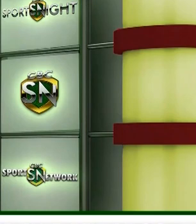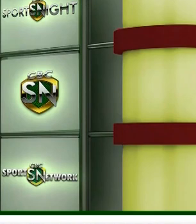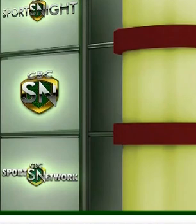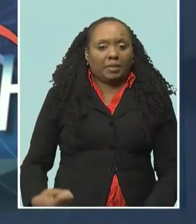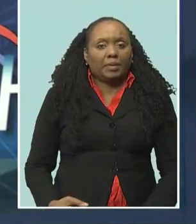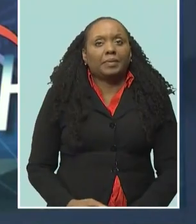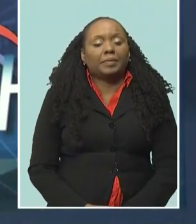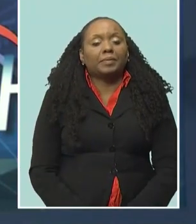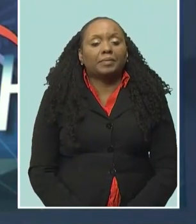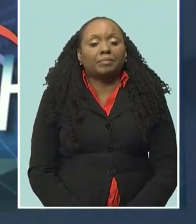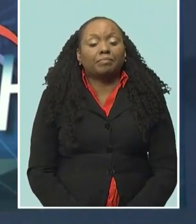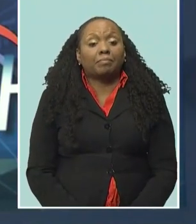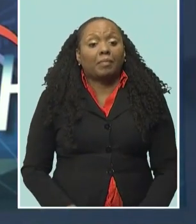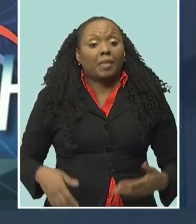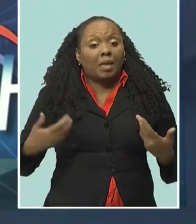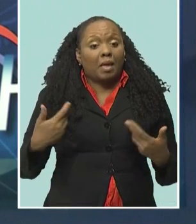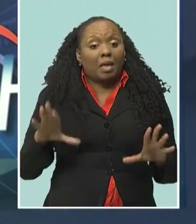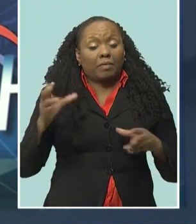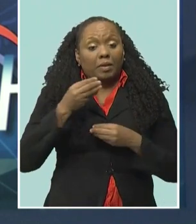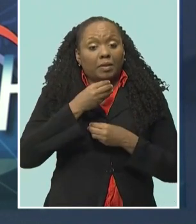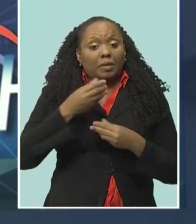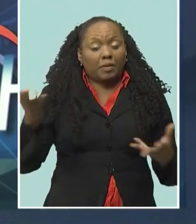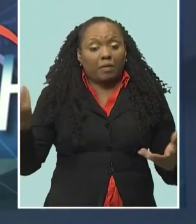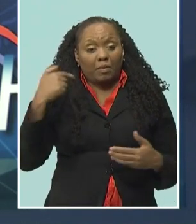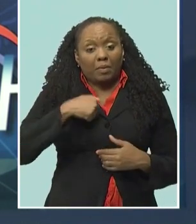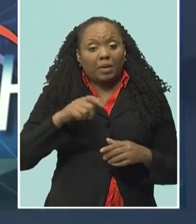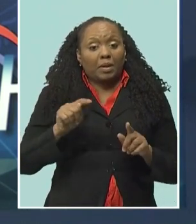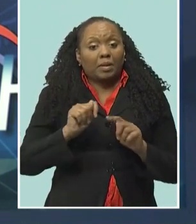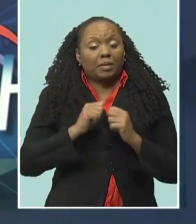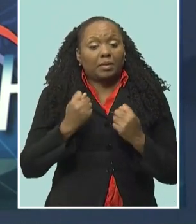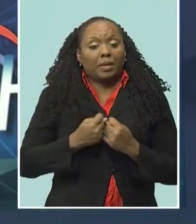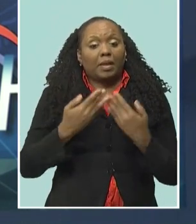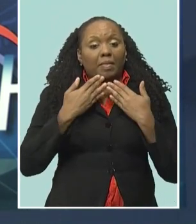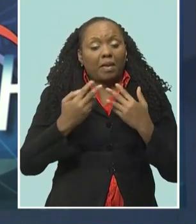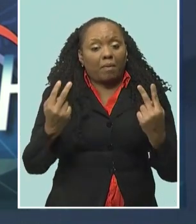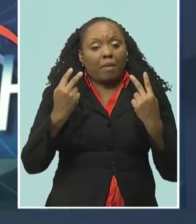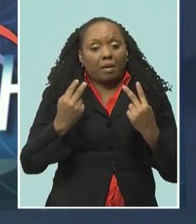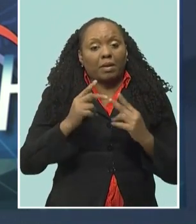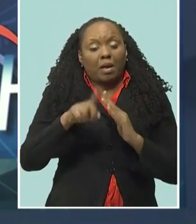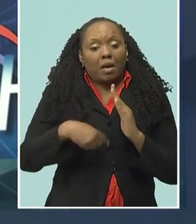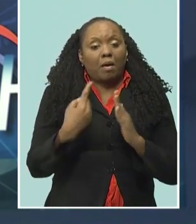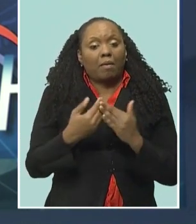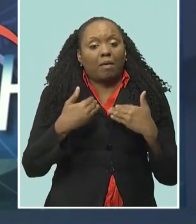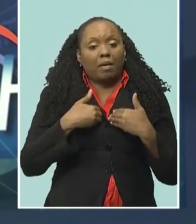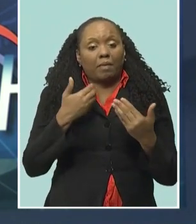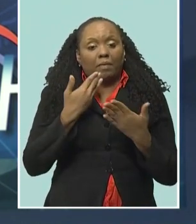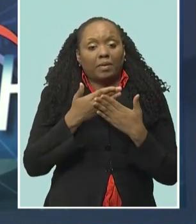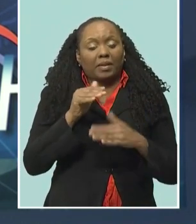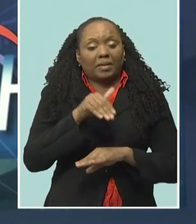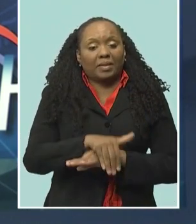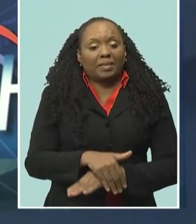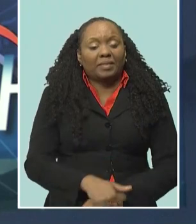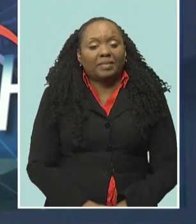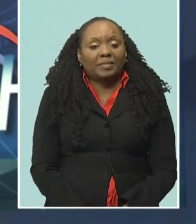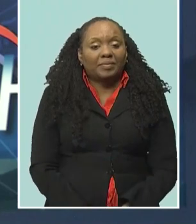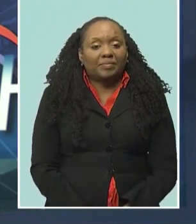underway. That's our news package on behalf of the entire crew. Thanks for being with us over the past hour and do have a good night.